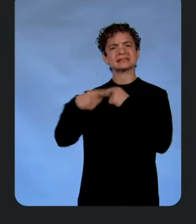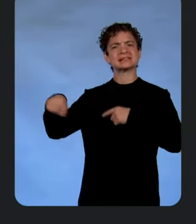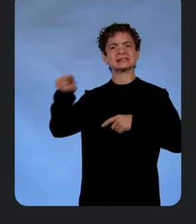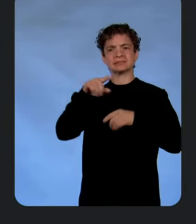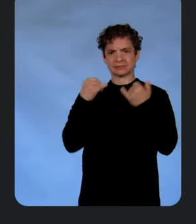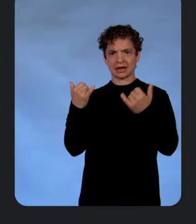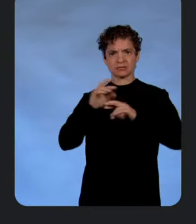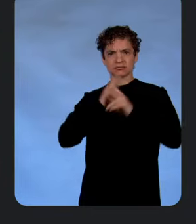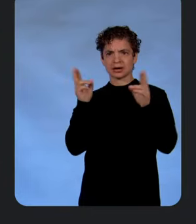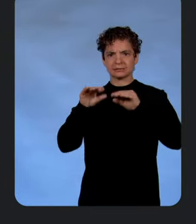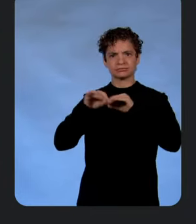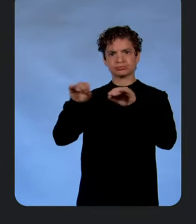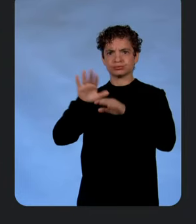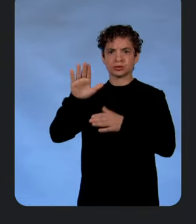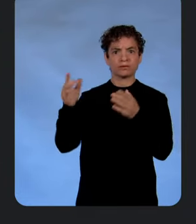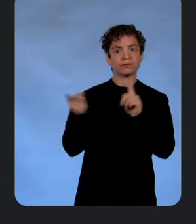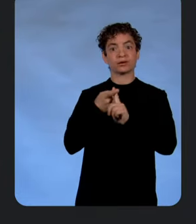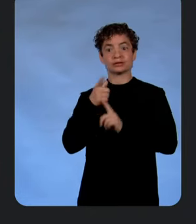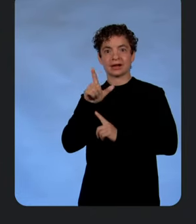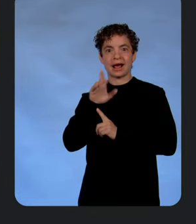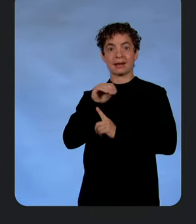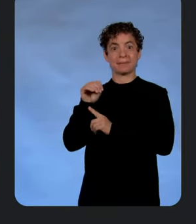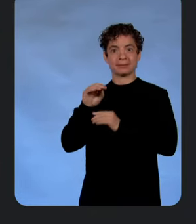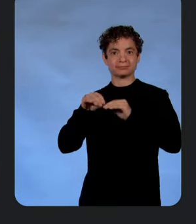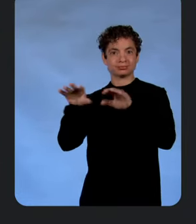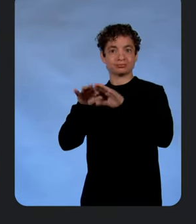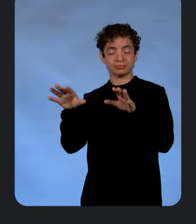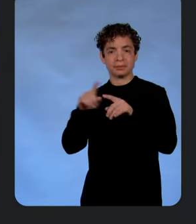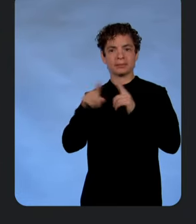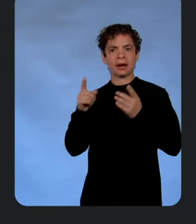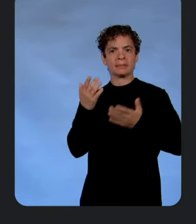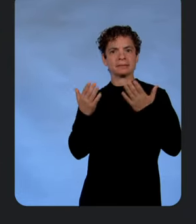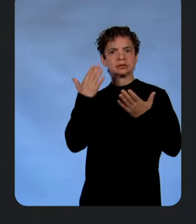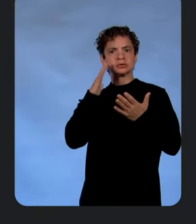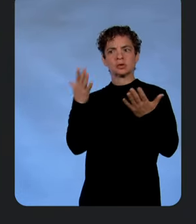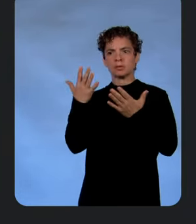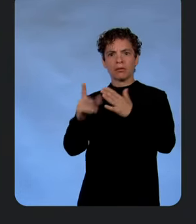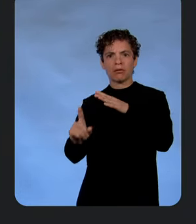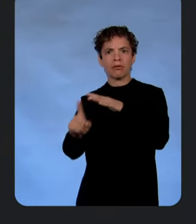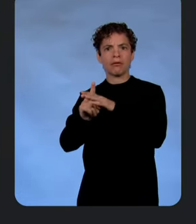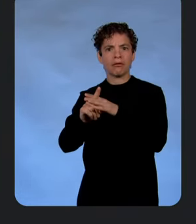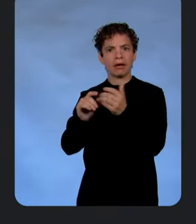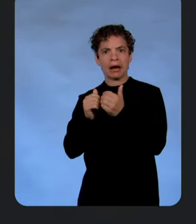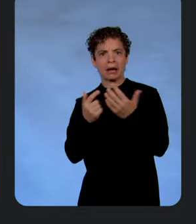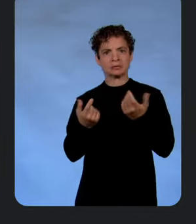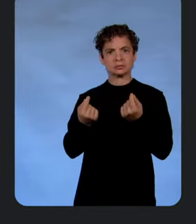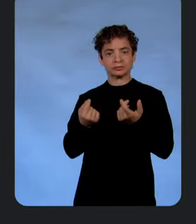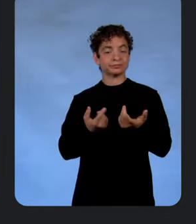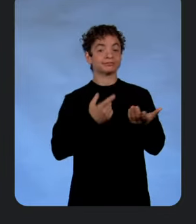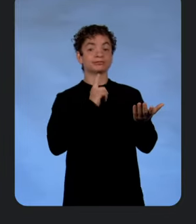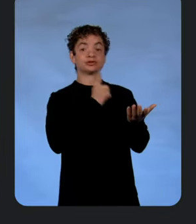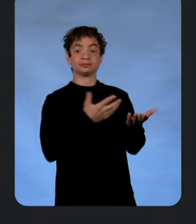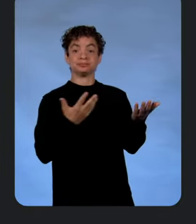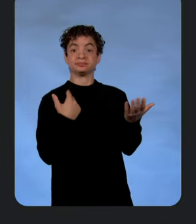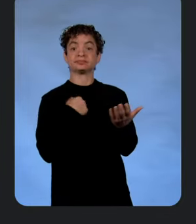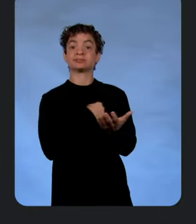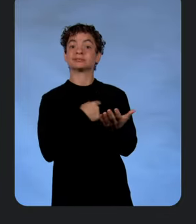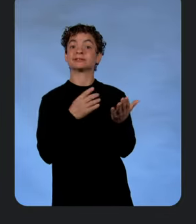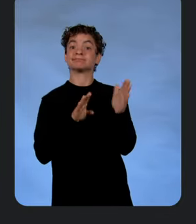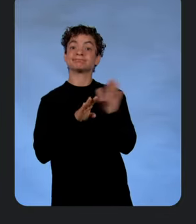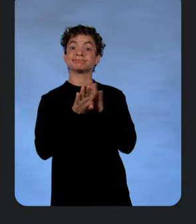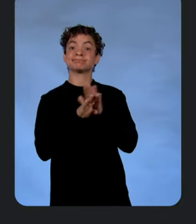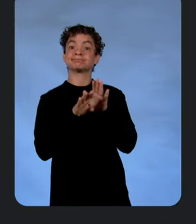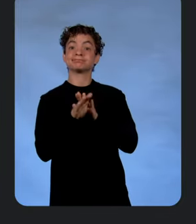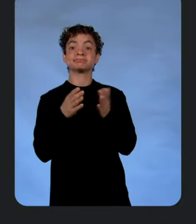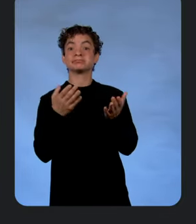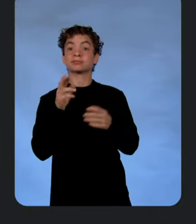LLMs to production, but might not know where to start or what's needed when they get here. A little help? Sure. As we build things like the